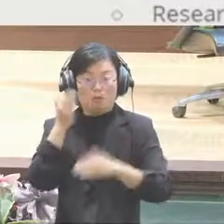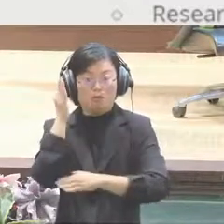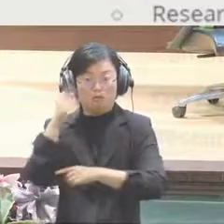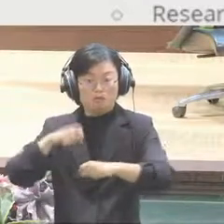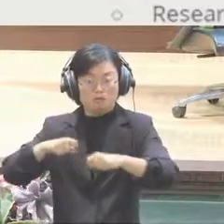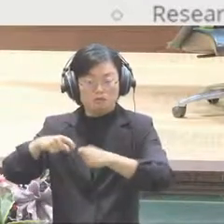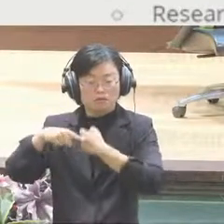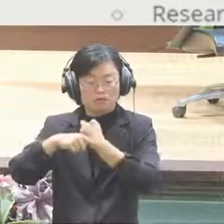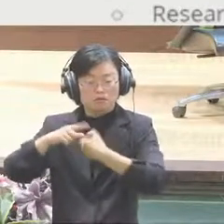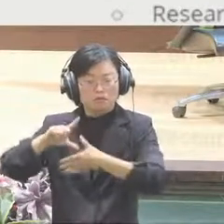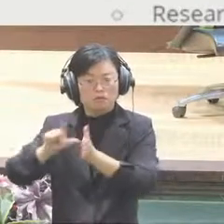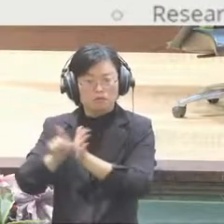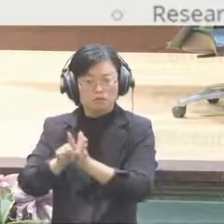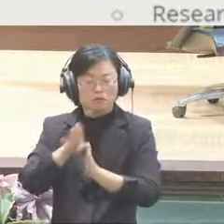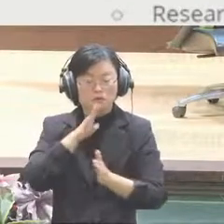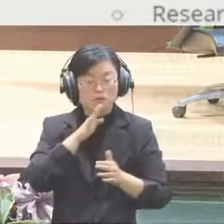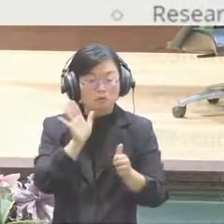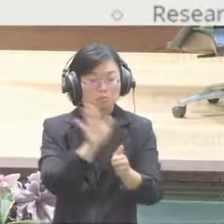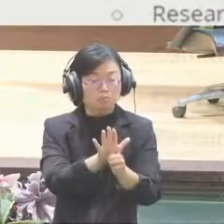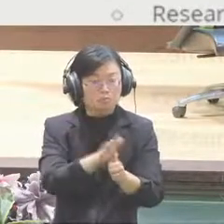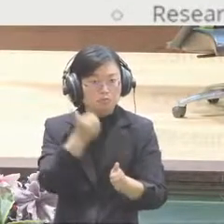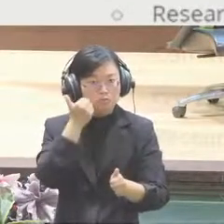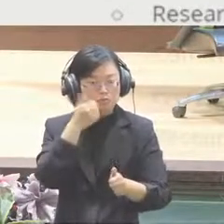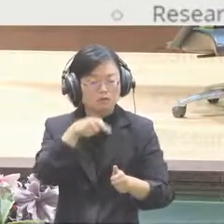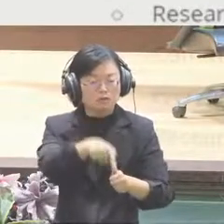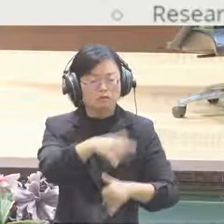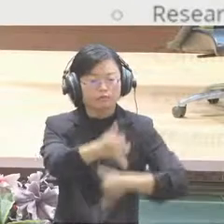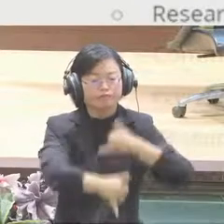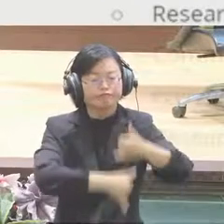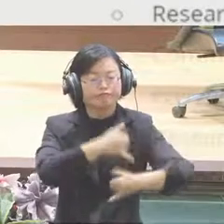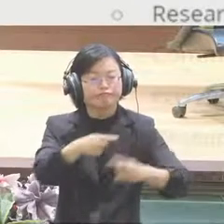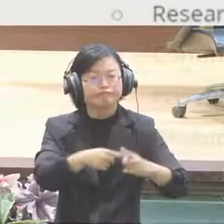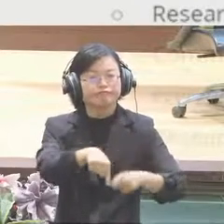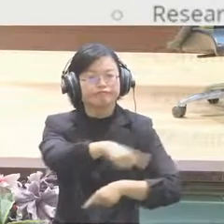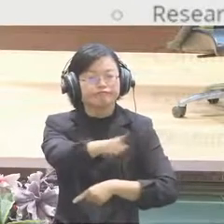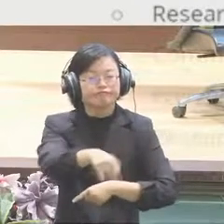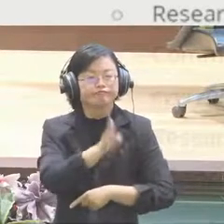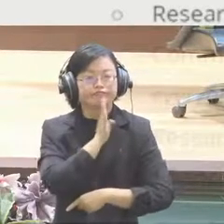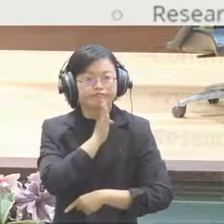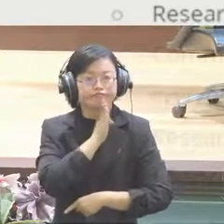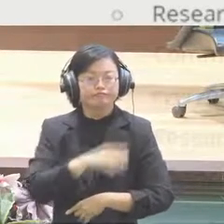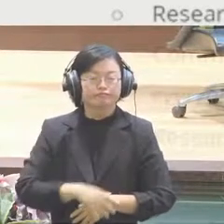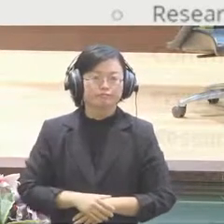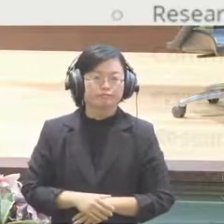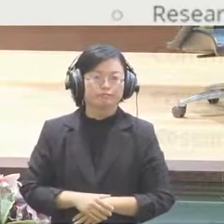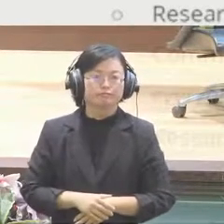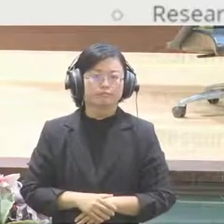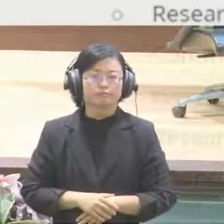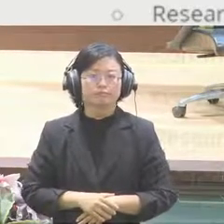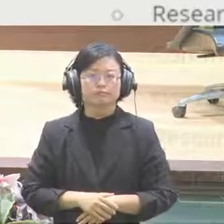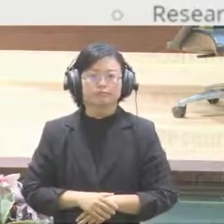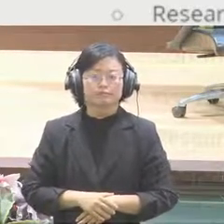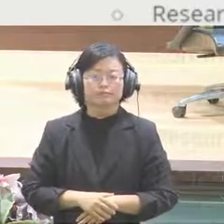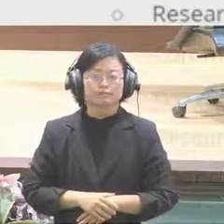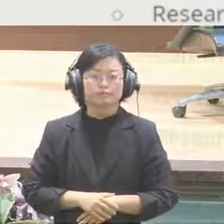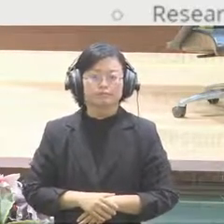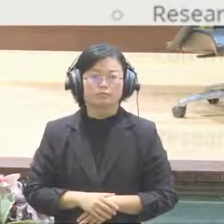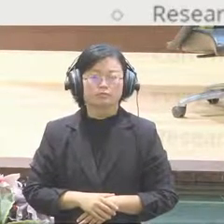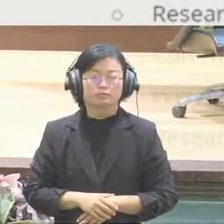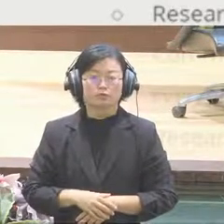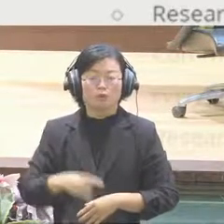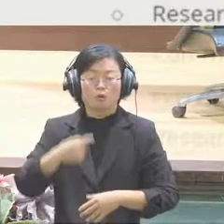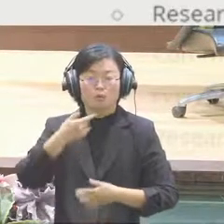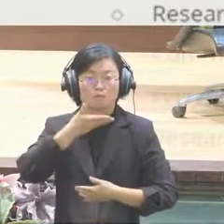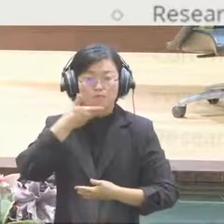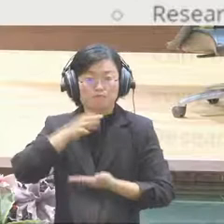for locals. And that means we are using the resources in the community. We are using the people,